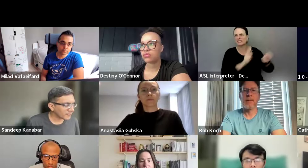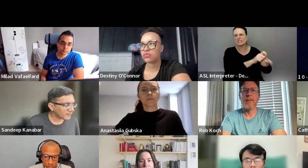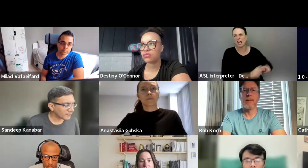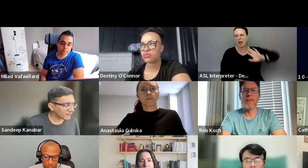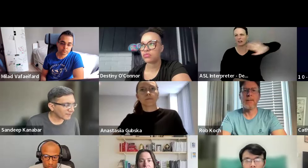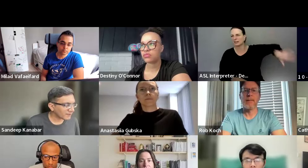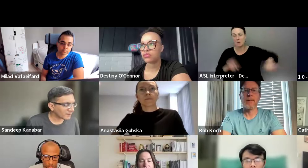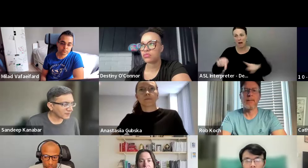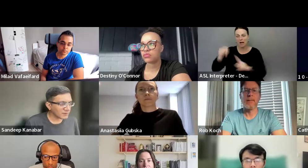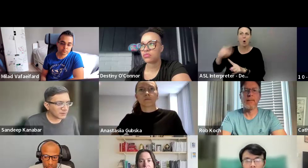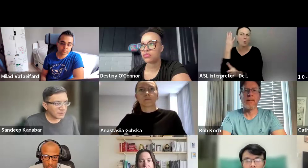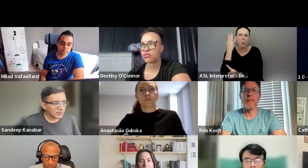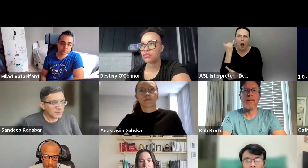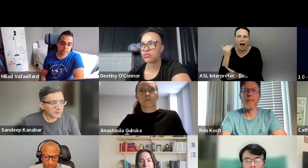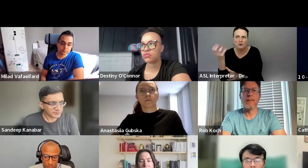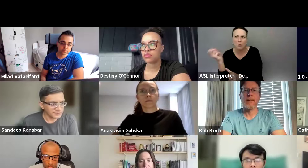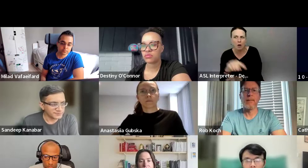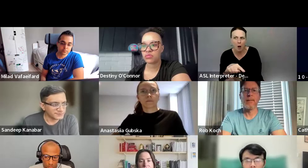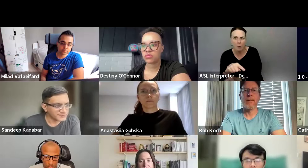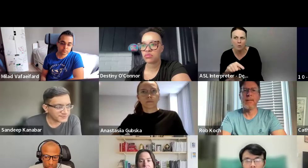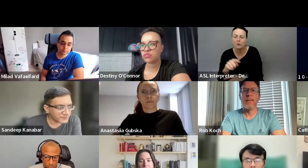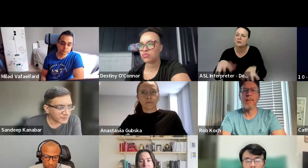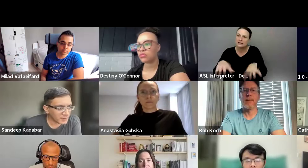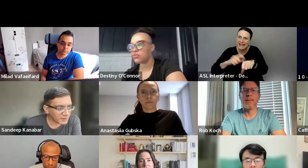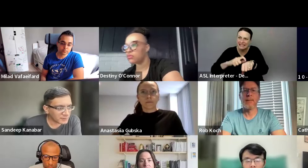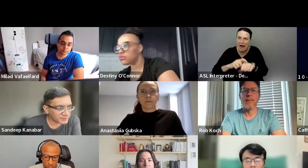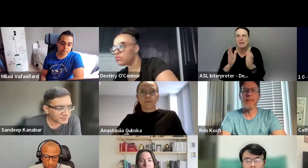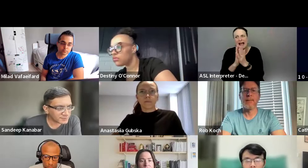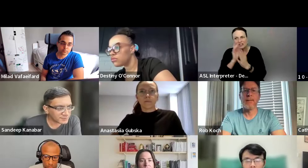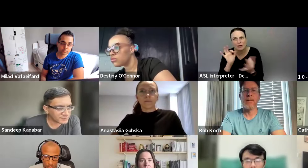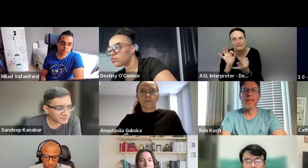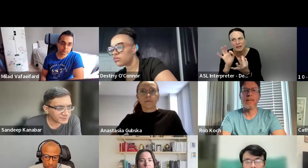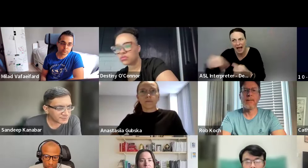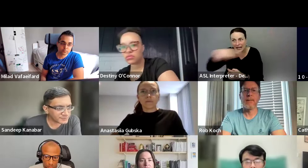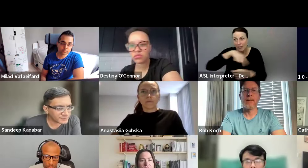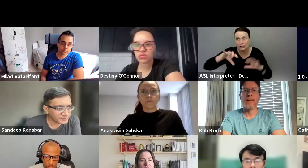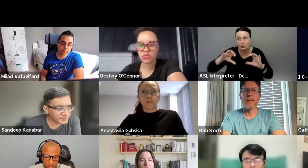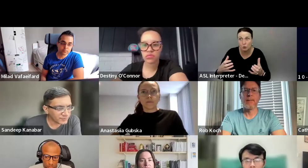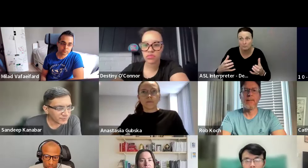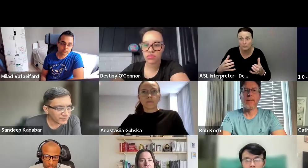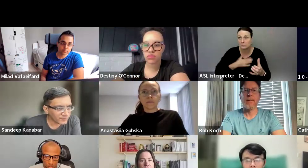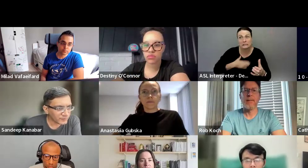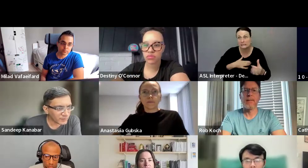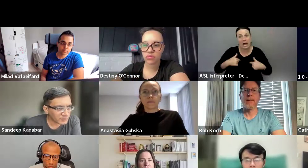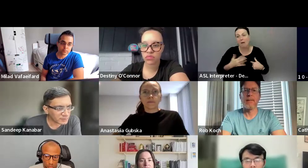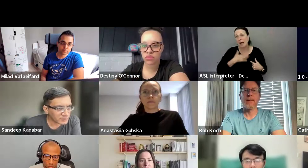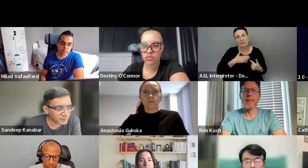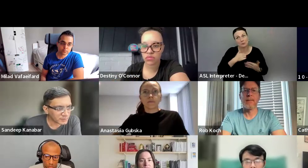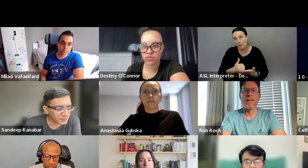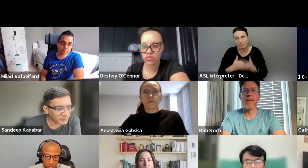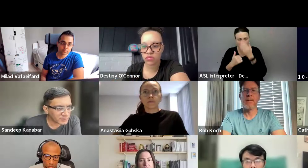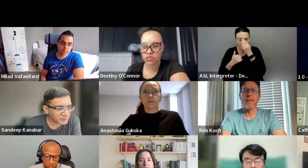So take your time, uh, ask for feedback within this group. You know, I'm also happy to